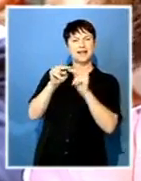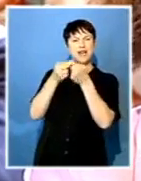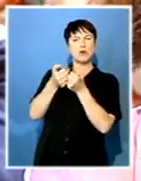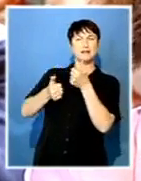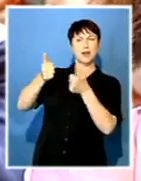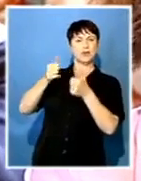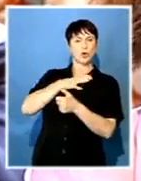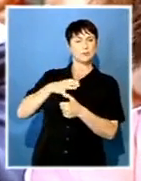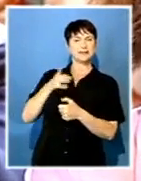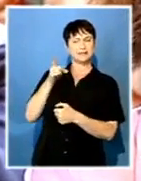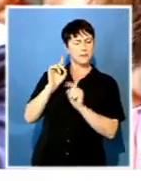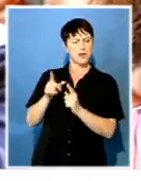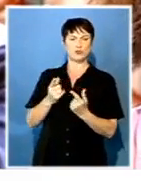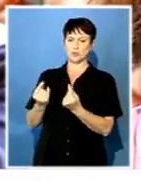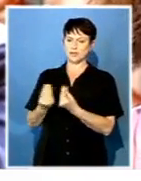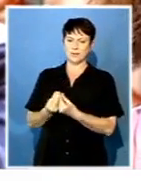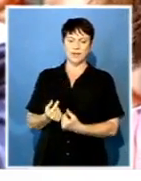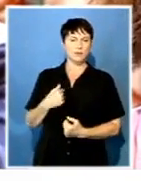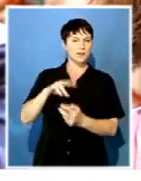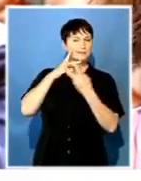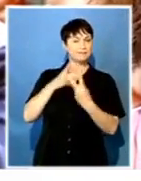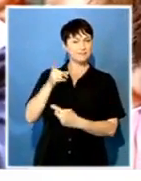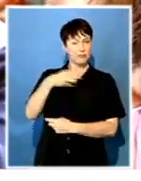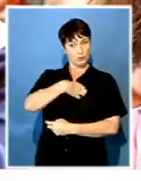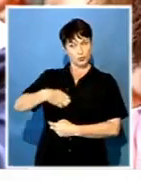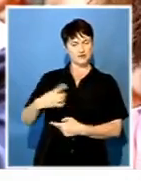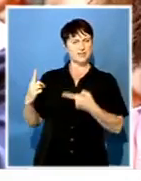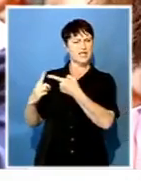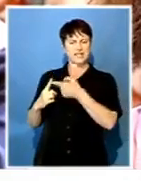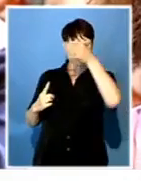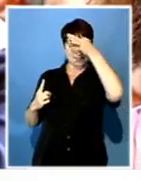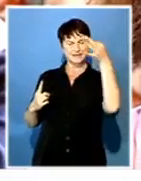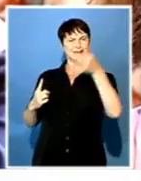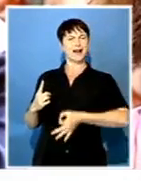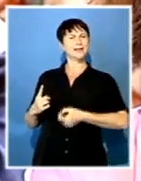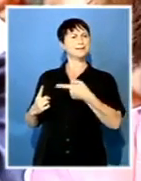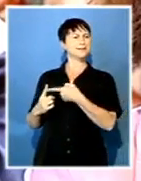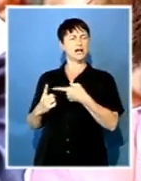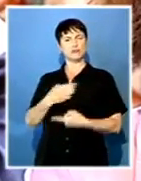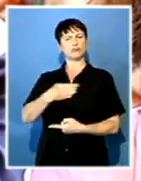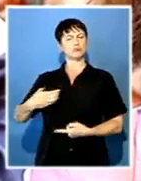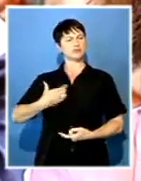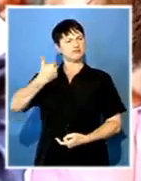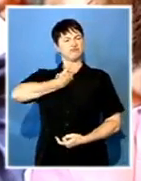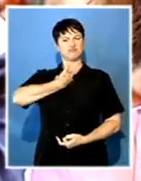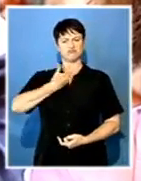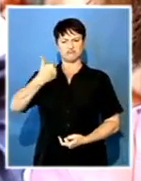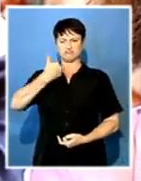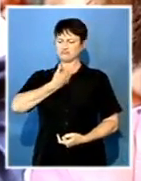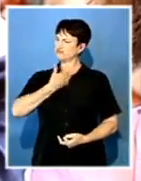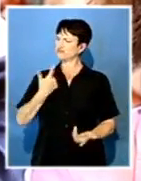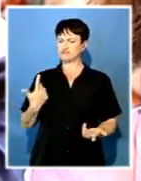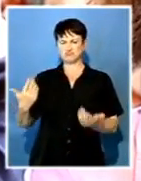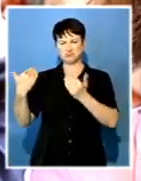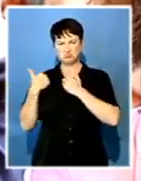President has actually decided to take the role of the President of the country as one that is totally delimit